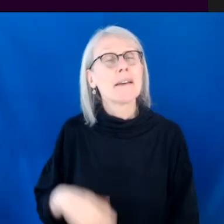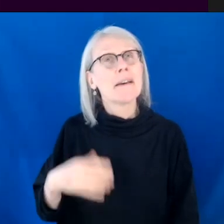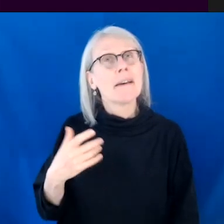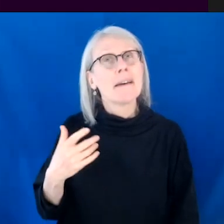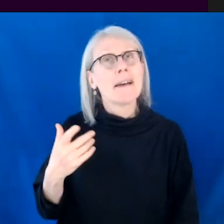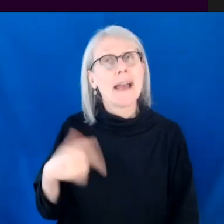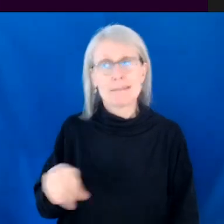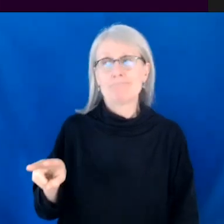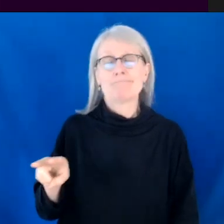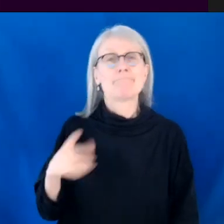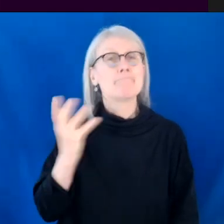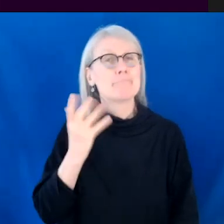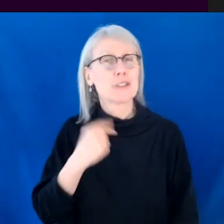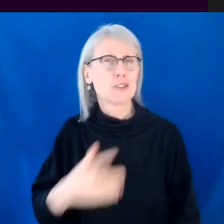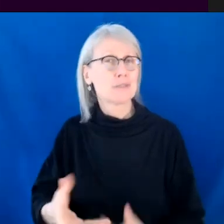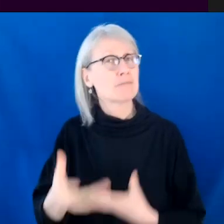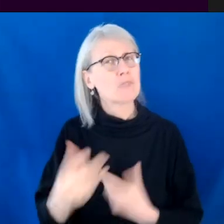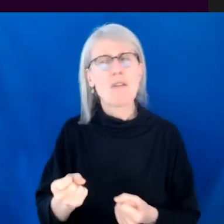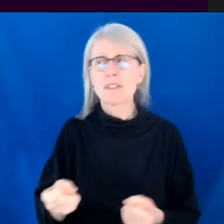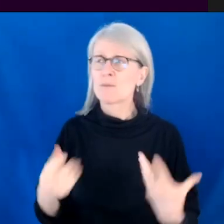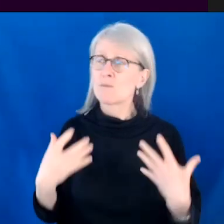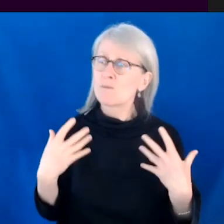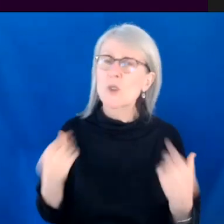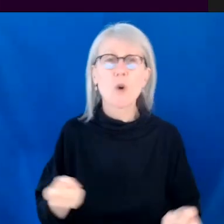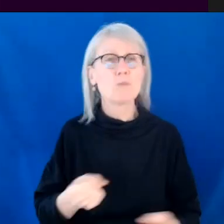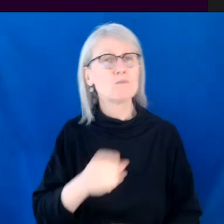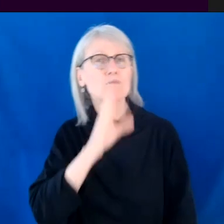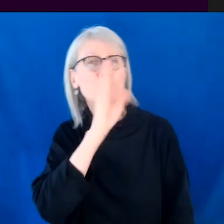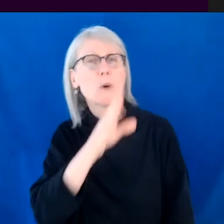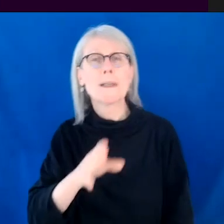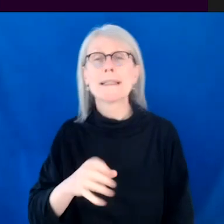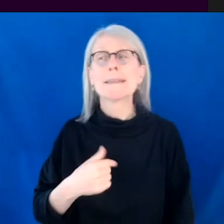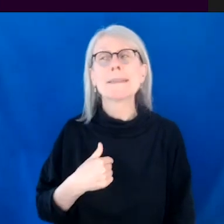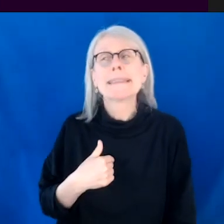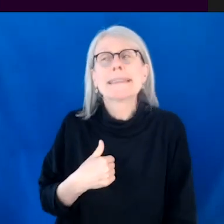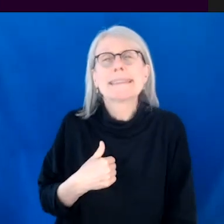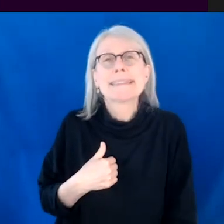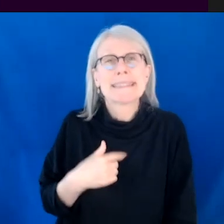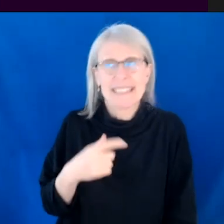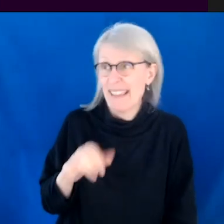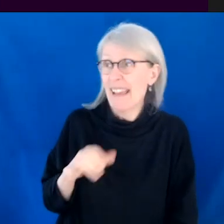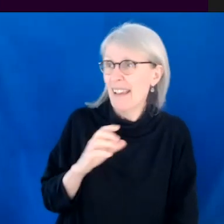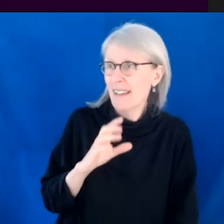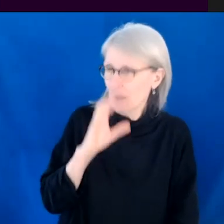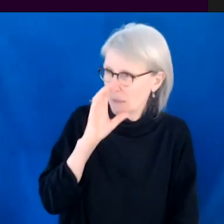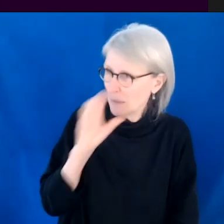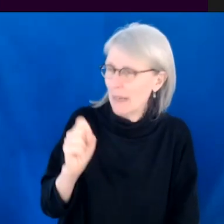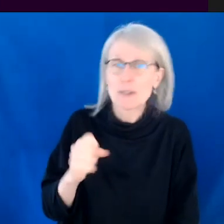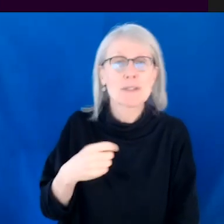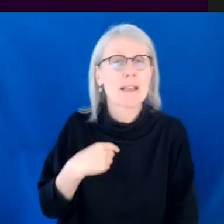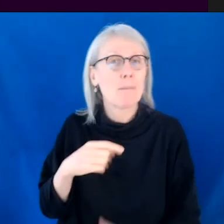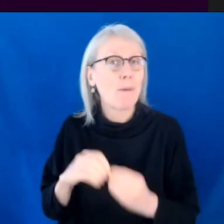that inspiring and confident and bold. I think she's very bold and I find myself attracted to those characters and writing those